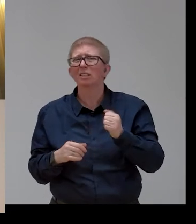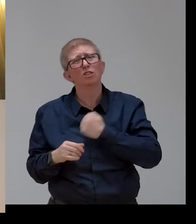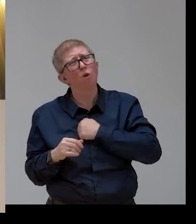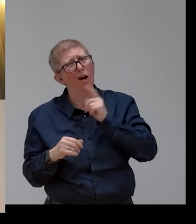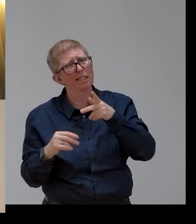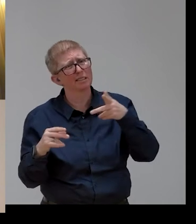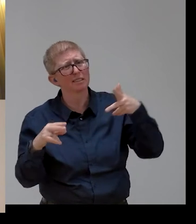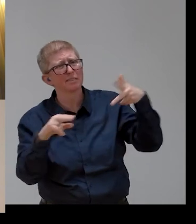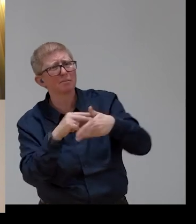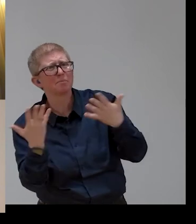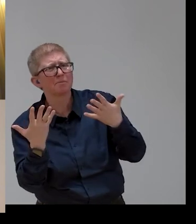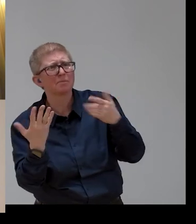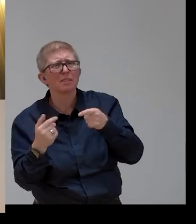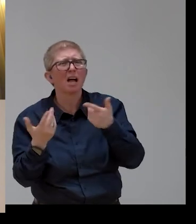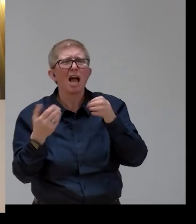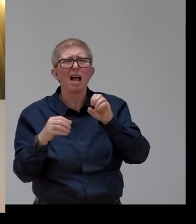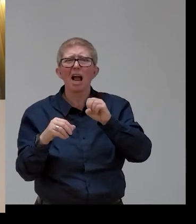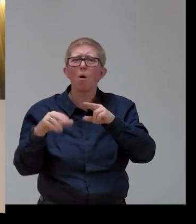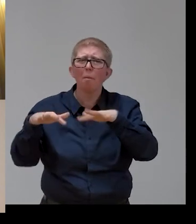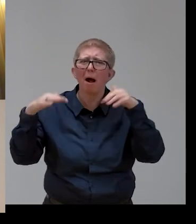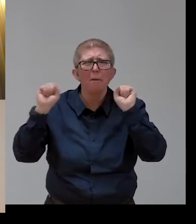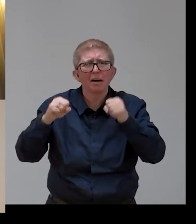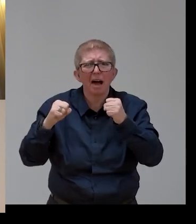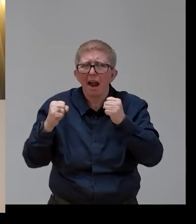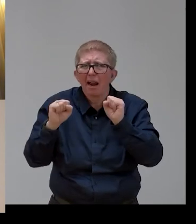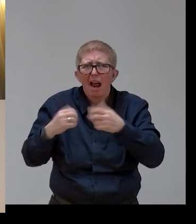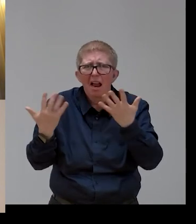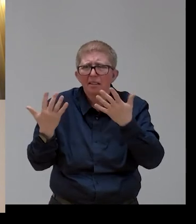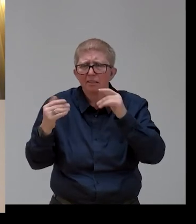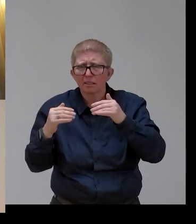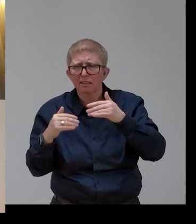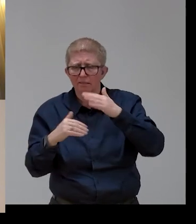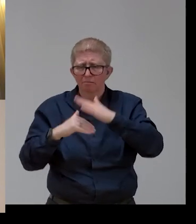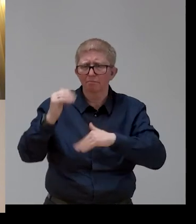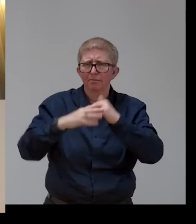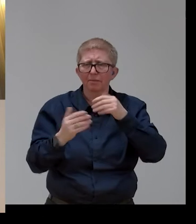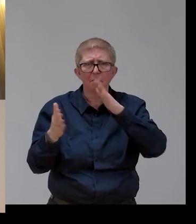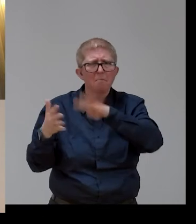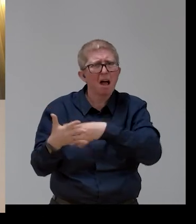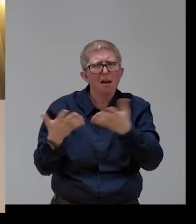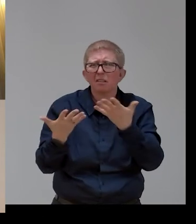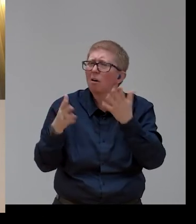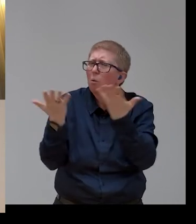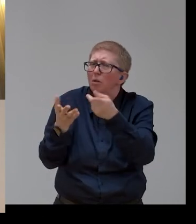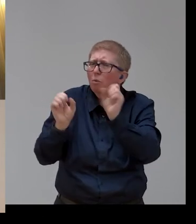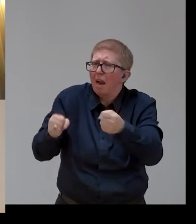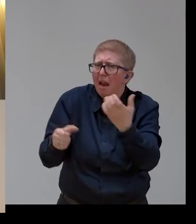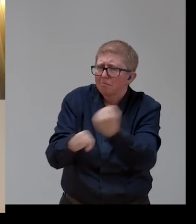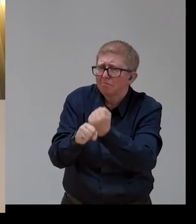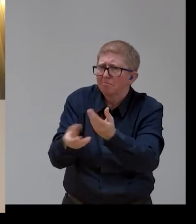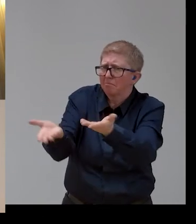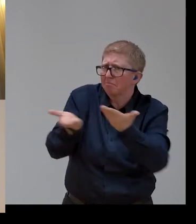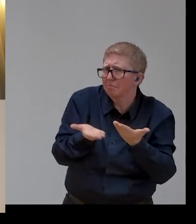to make sure that these recovery plans go in the right direction? Yeah, I think that, as we know, we